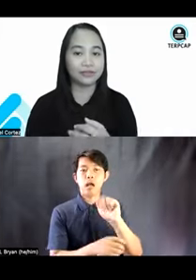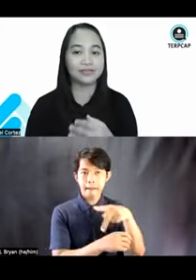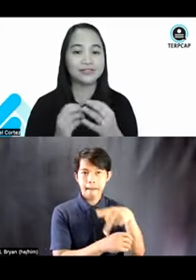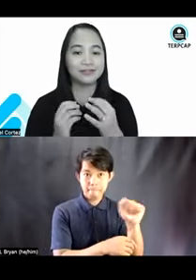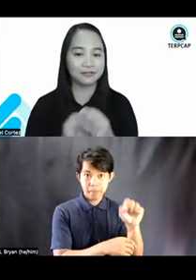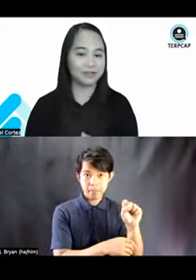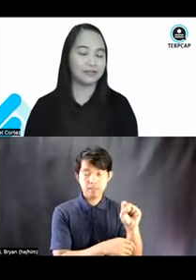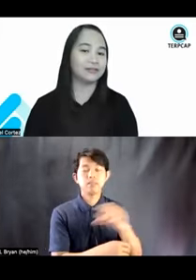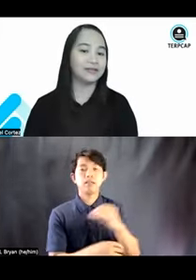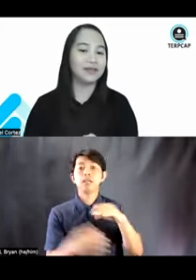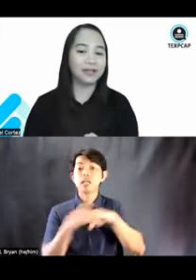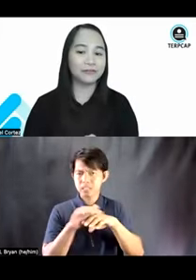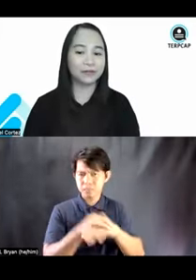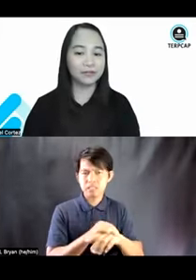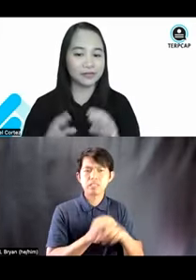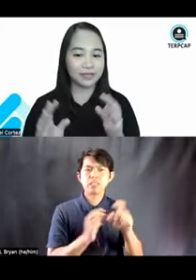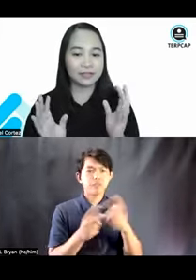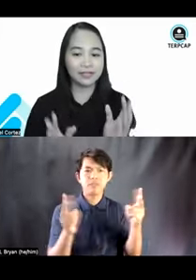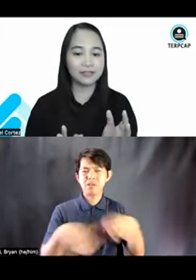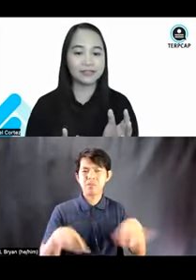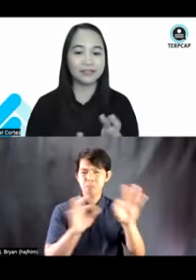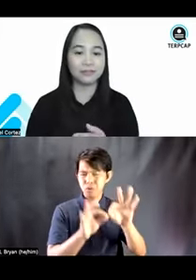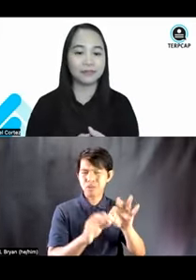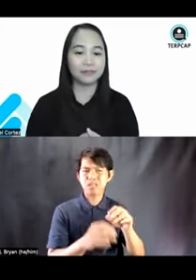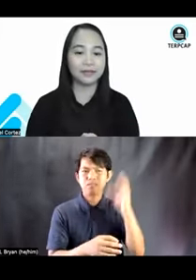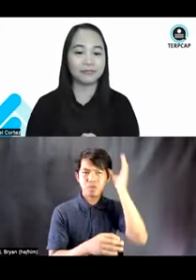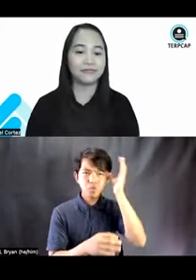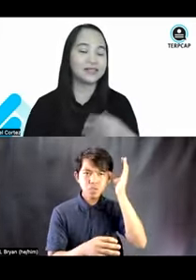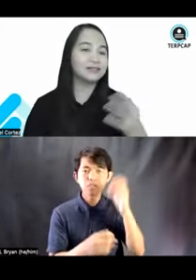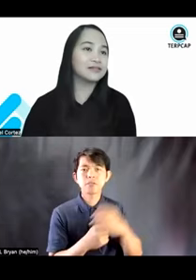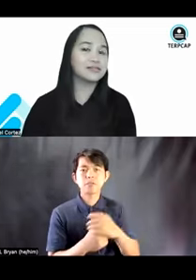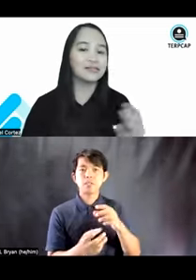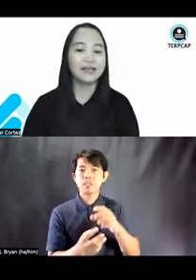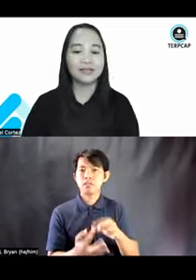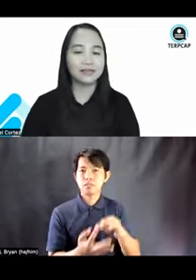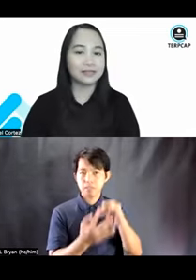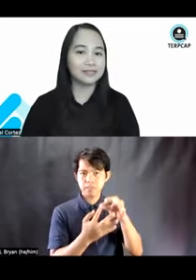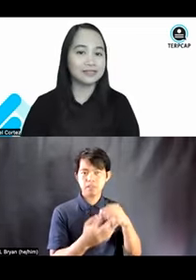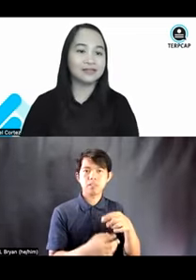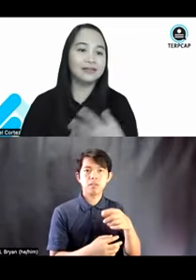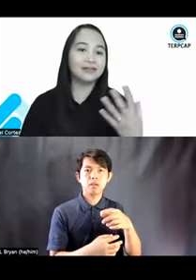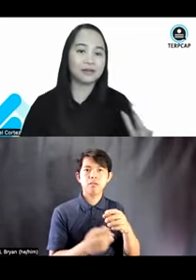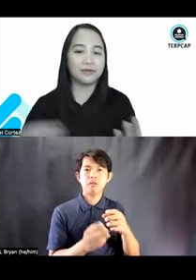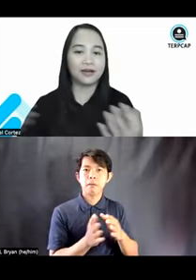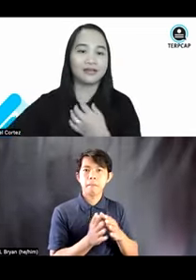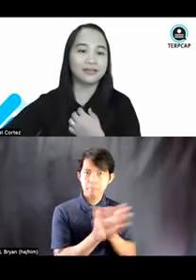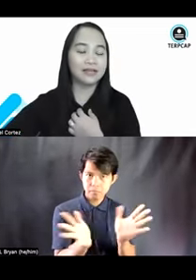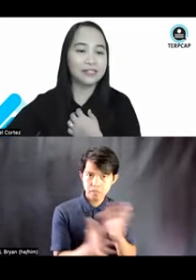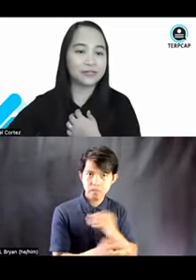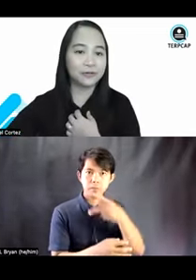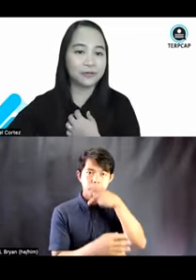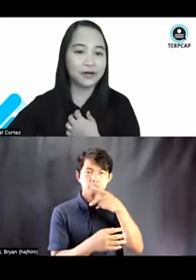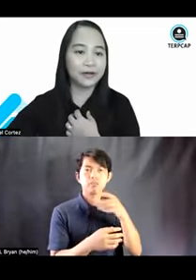crucial consideration. And for most organizations in the public and private sectors, you know, it's legally required.